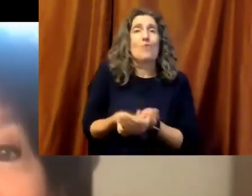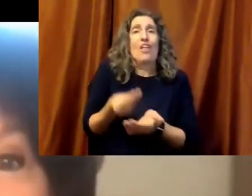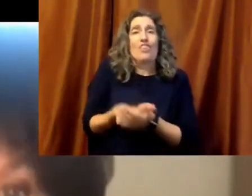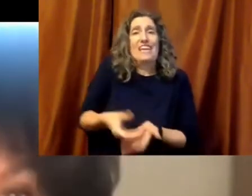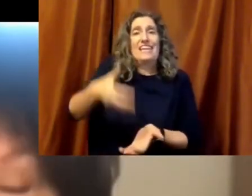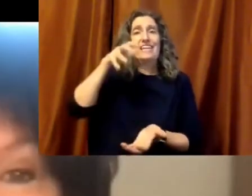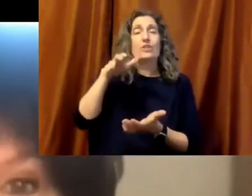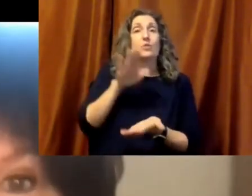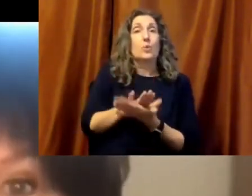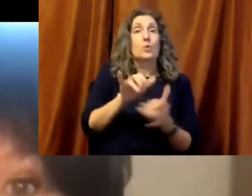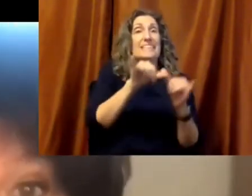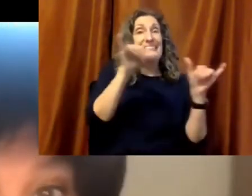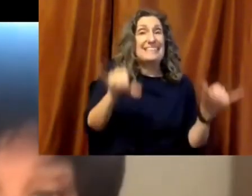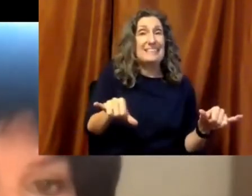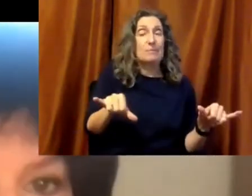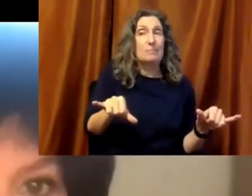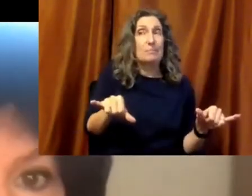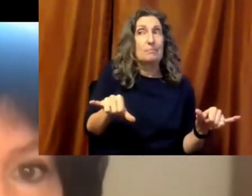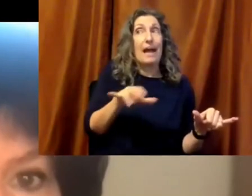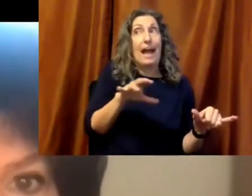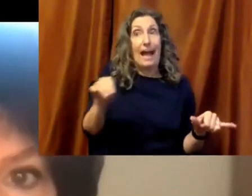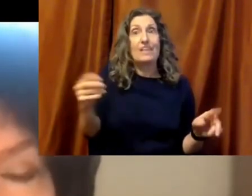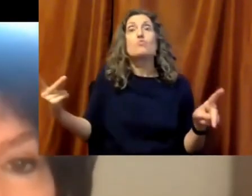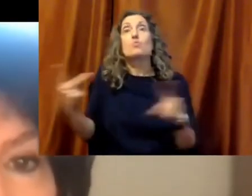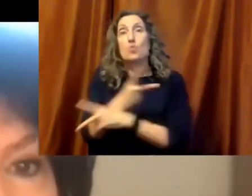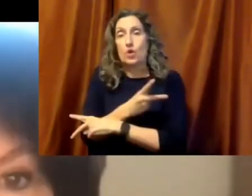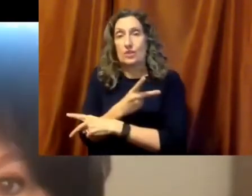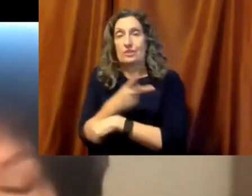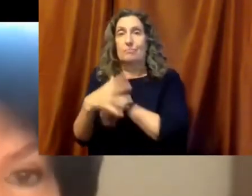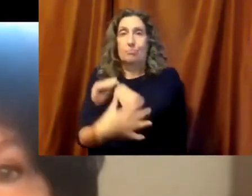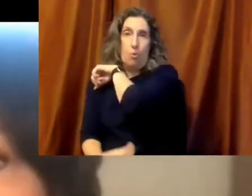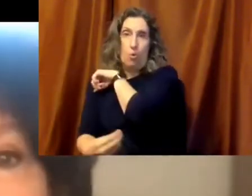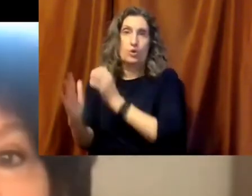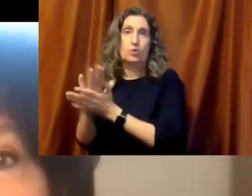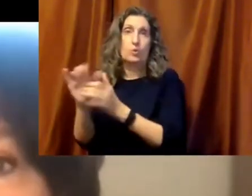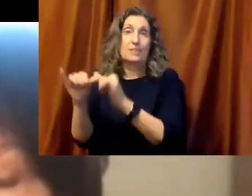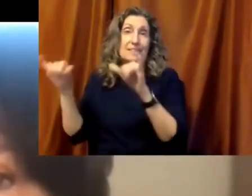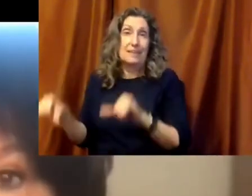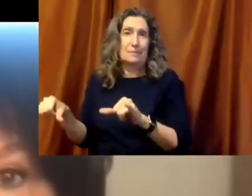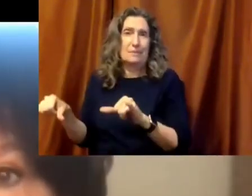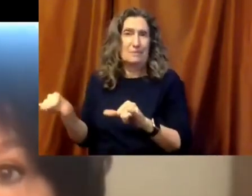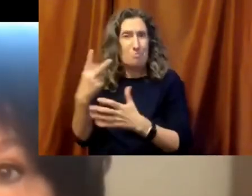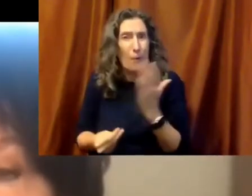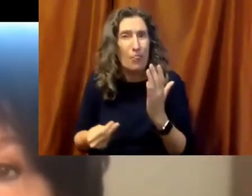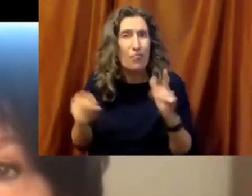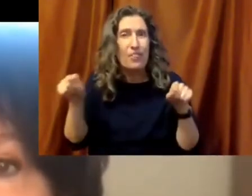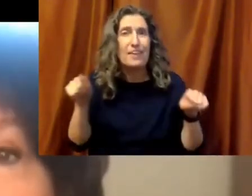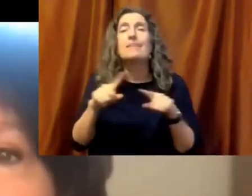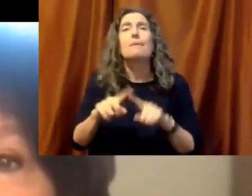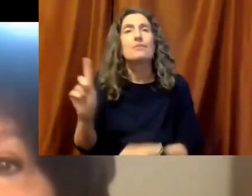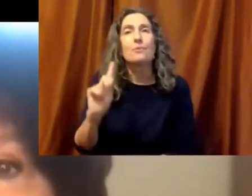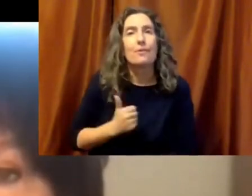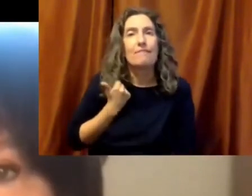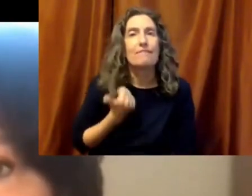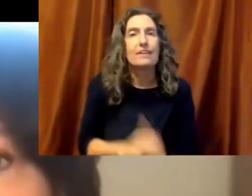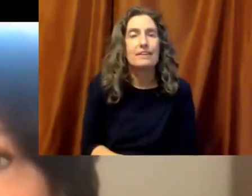world's richest school systems and the world's poorest, depending on which zip code you live in. We